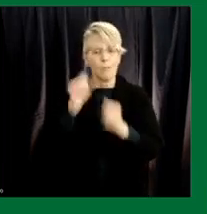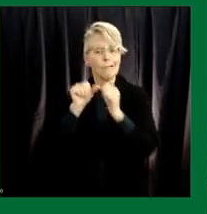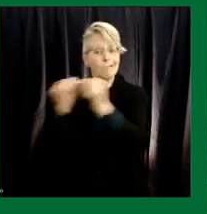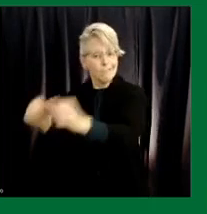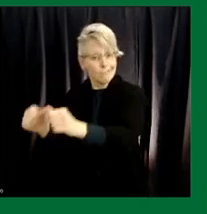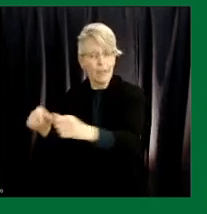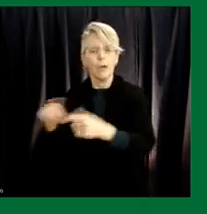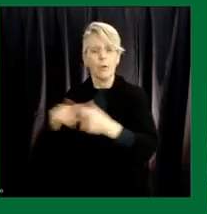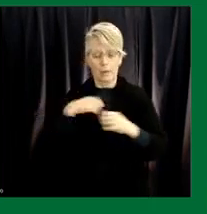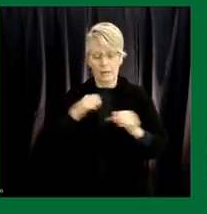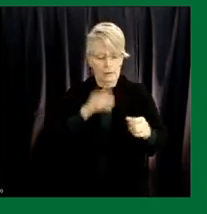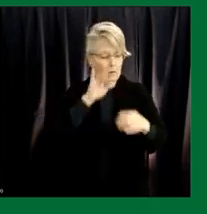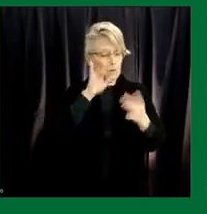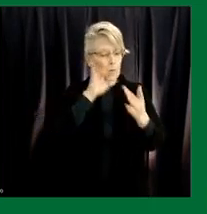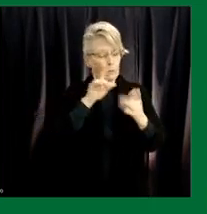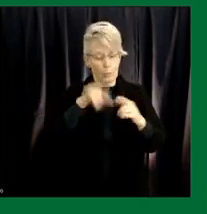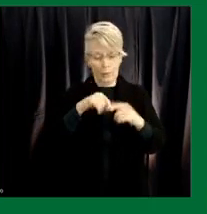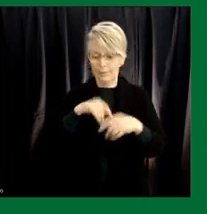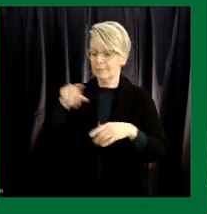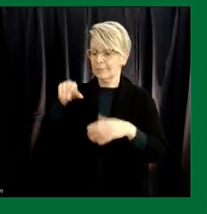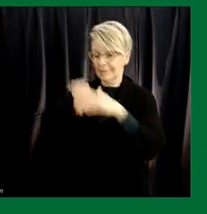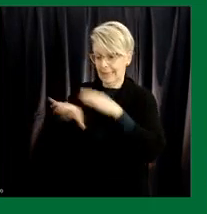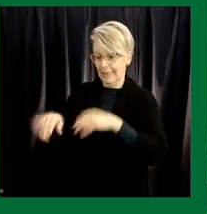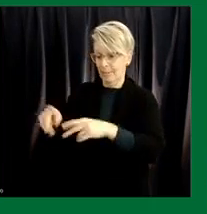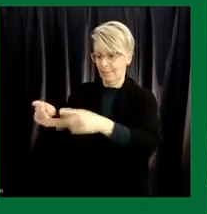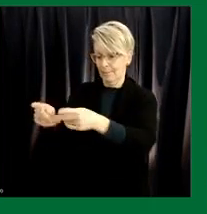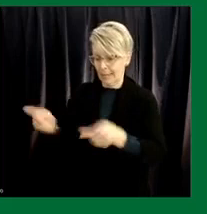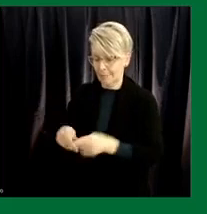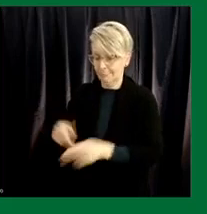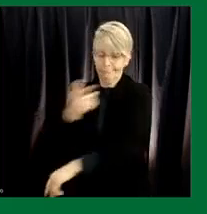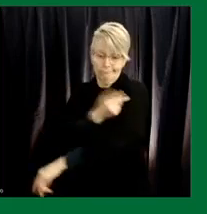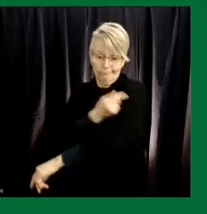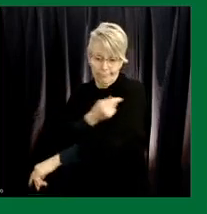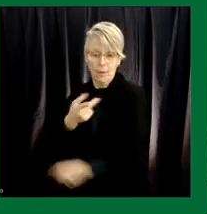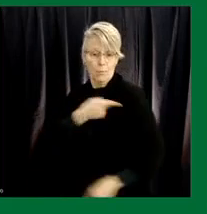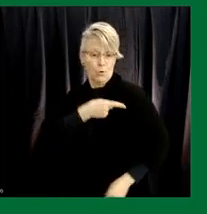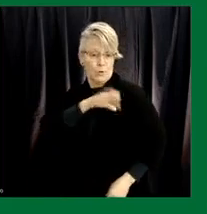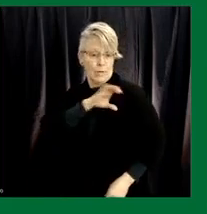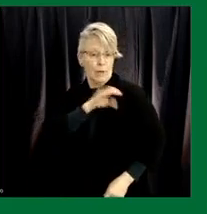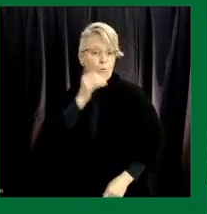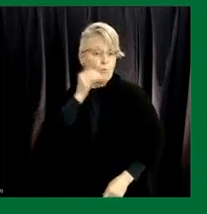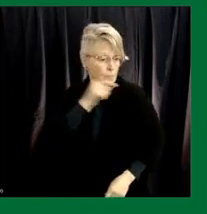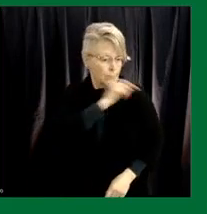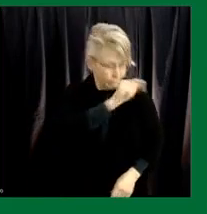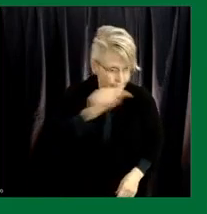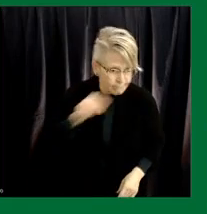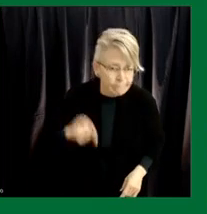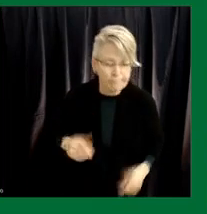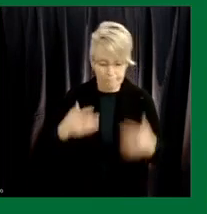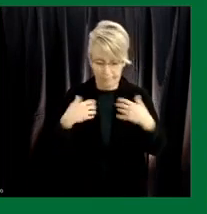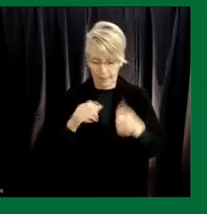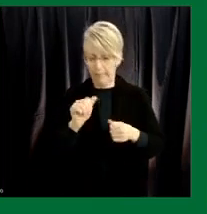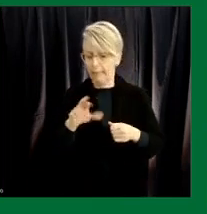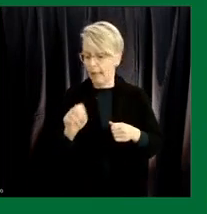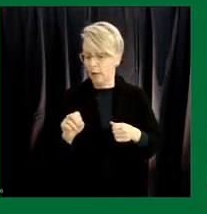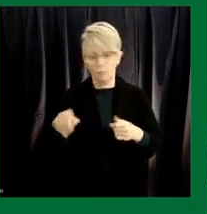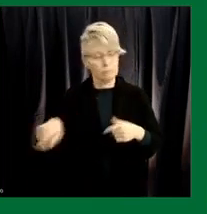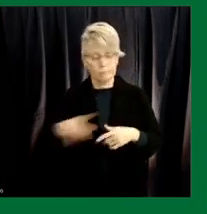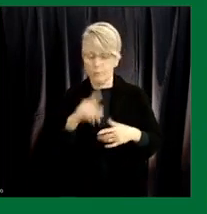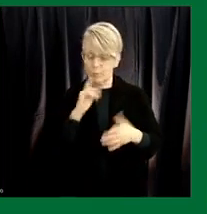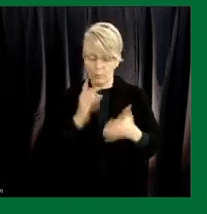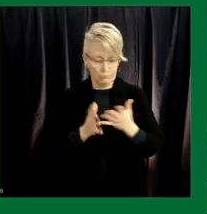facilities and offer uh the the vaccines even the personal care homes across the province the health care staff is pretty straightforward that are